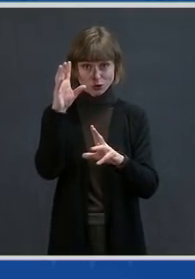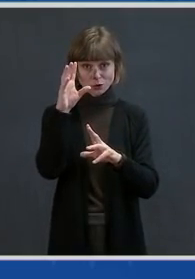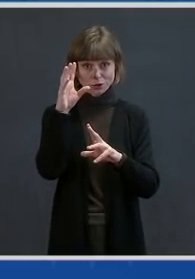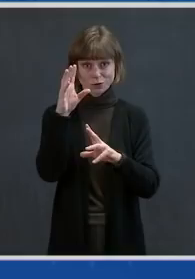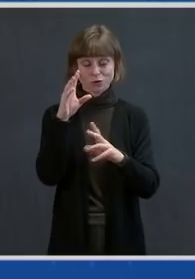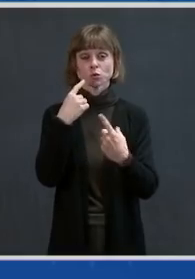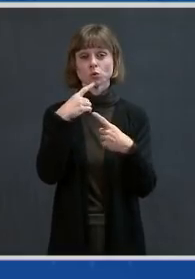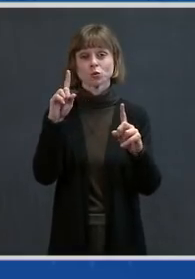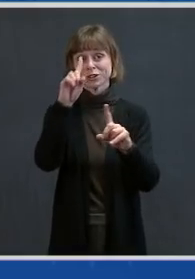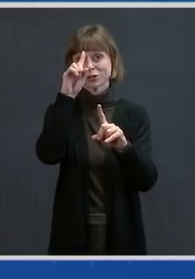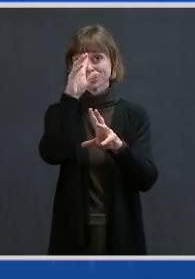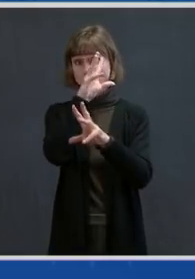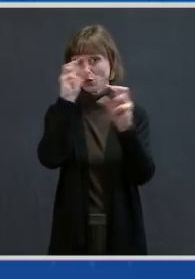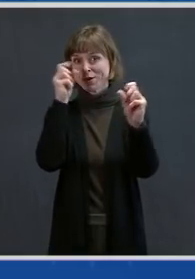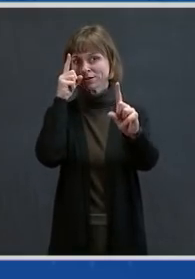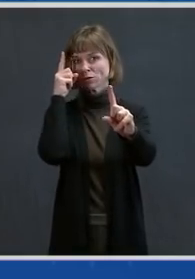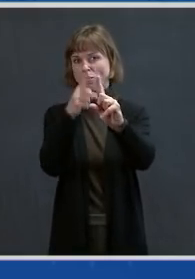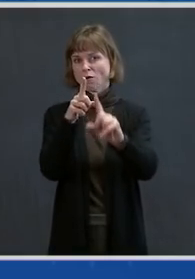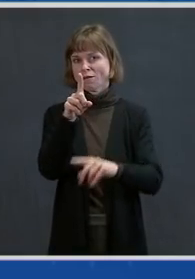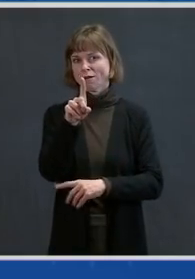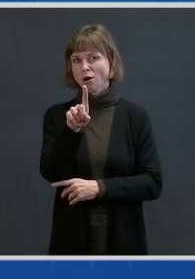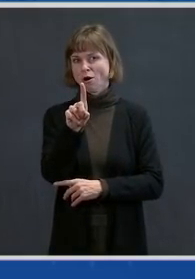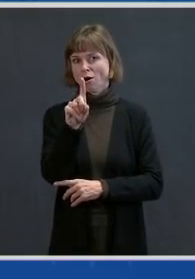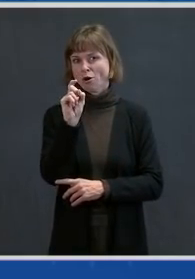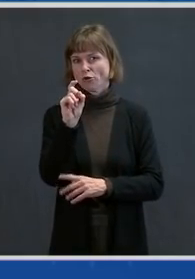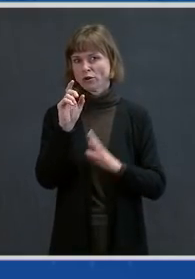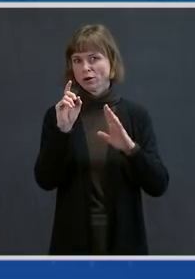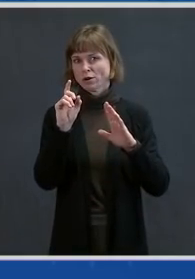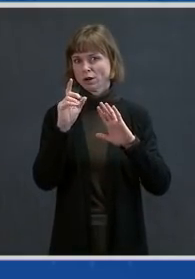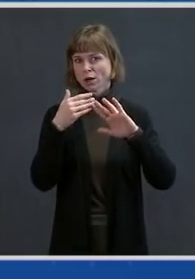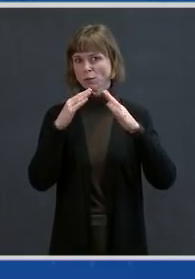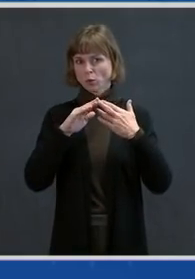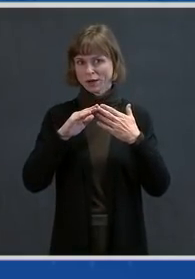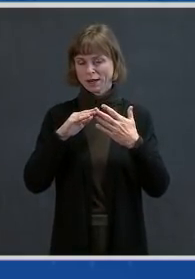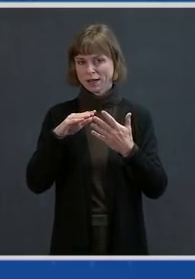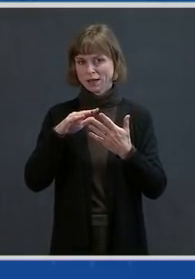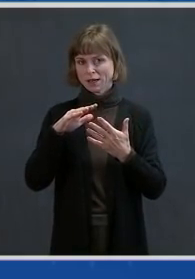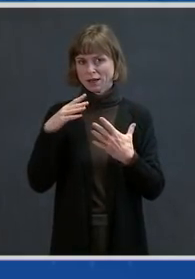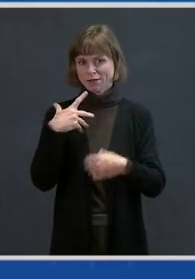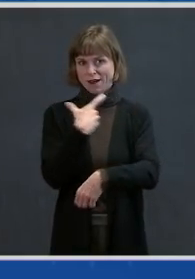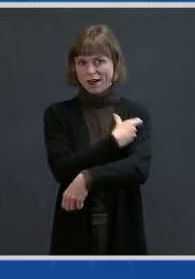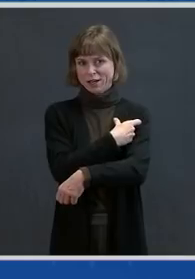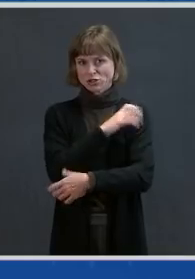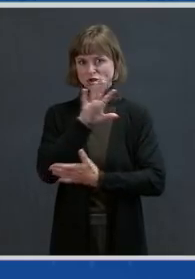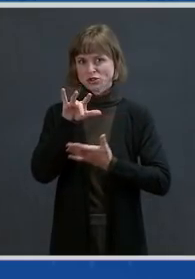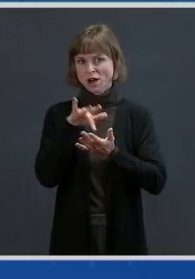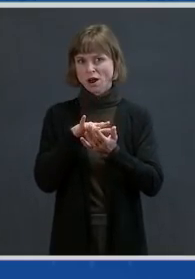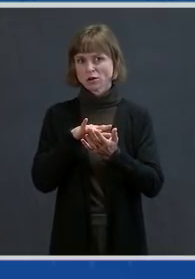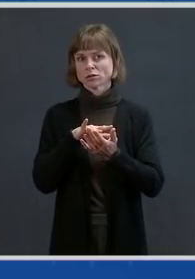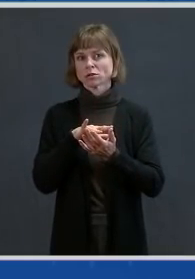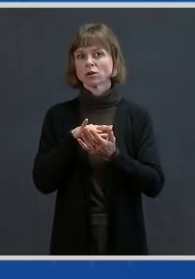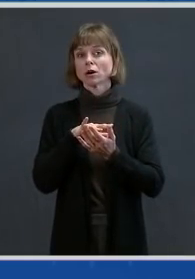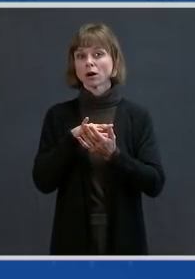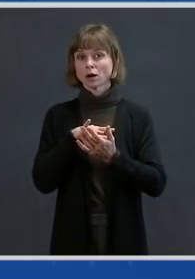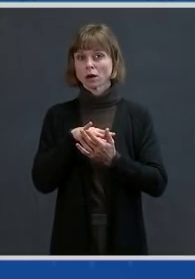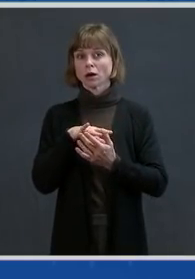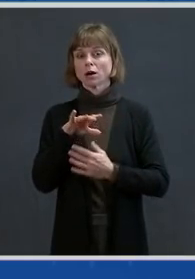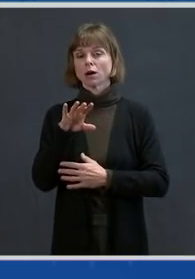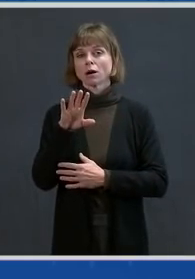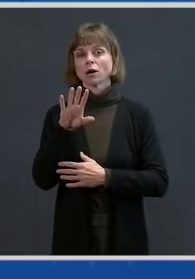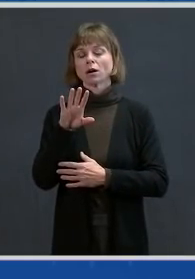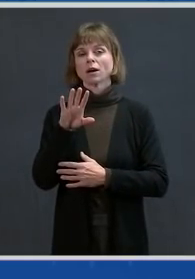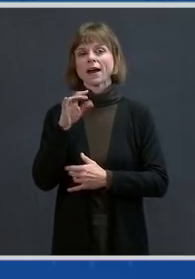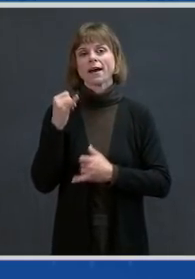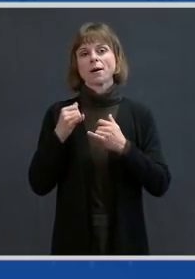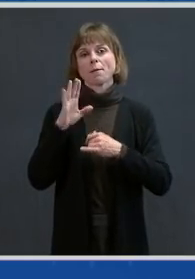100 community vaccination centers within the next — within his first month in office.